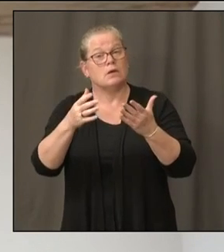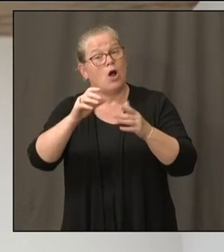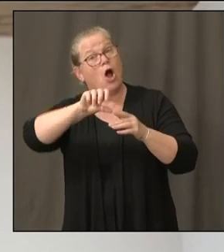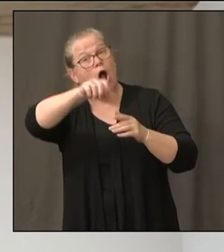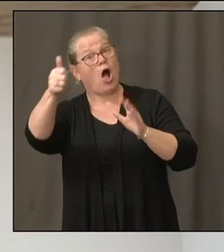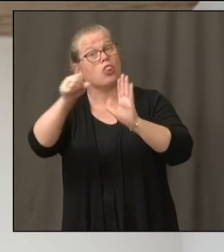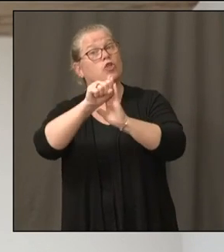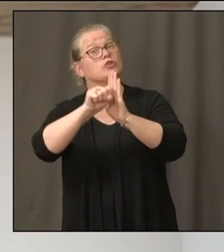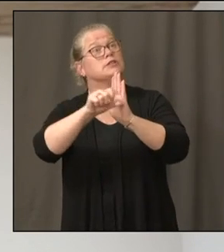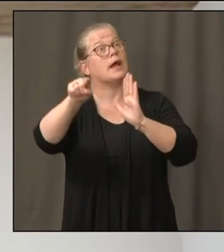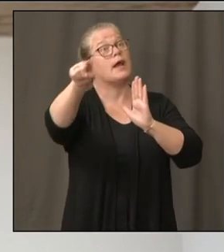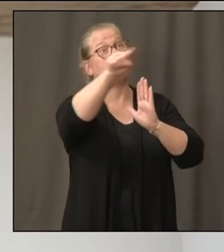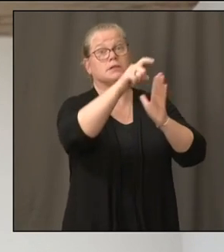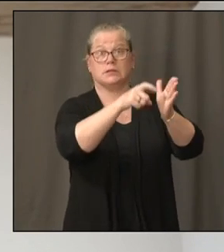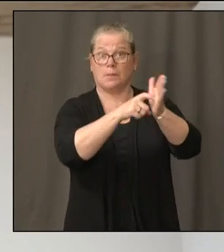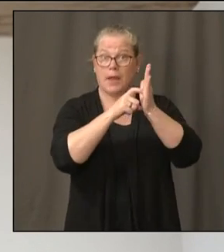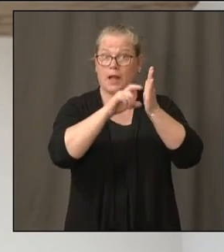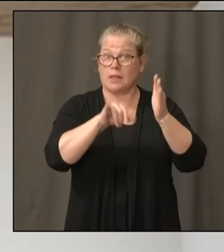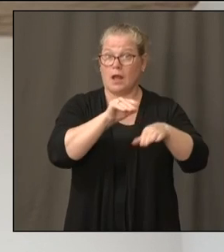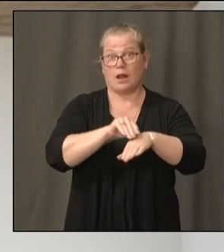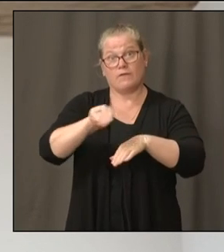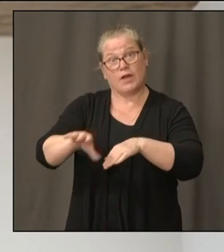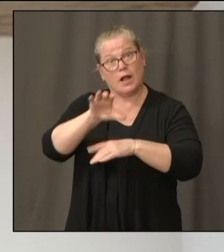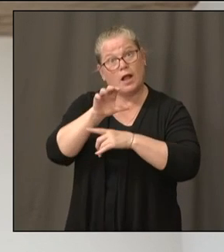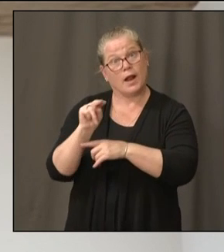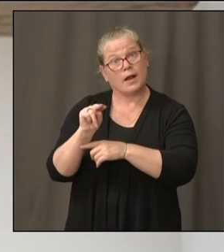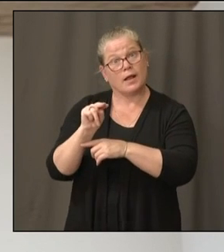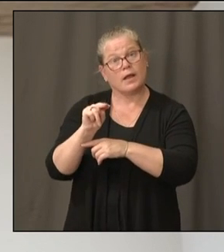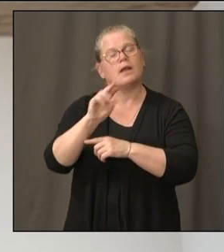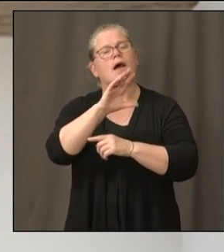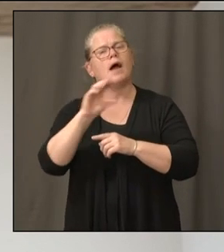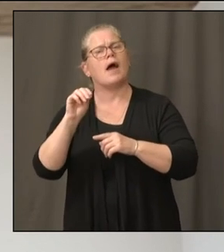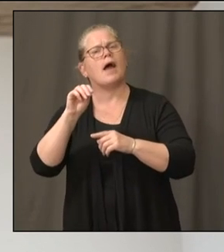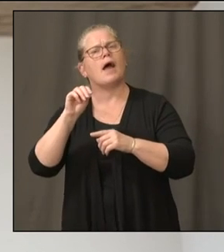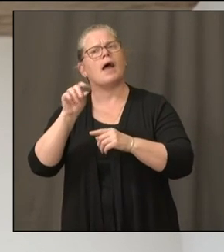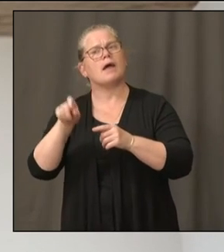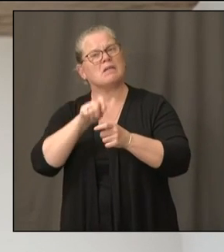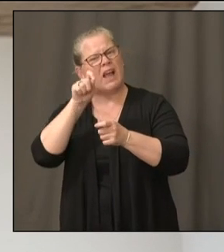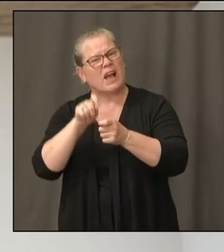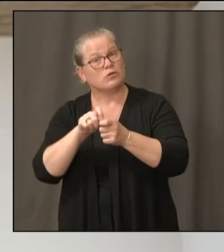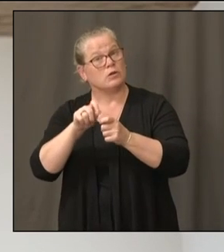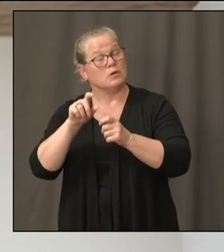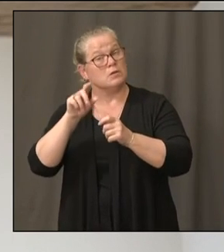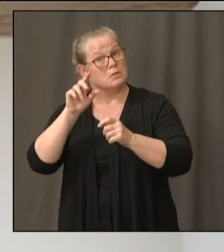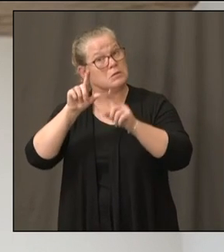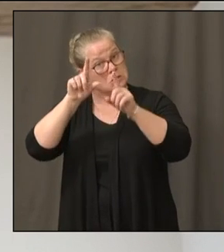accuracy of the seven-day rolling average in Connecticut right now? You got a feel for that?